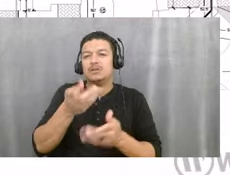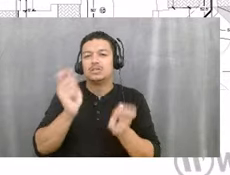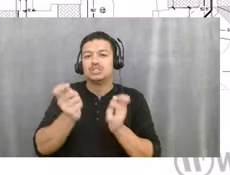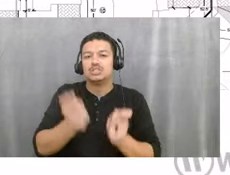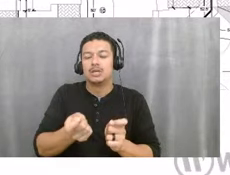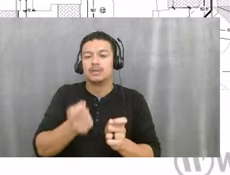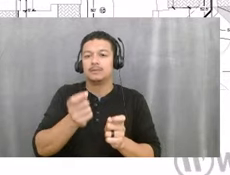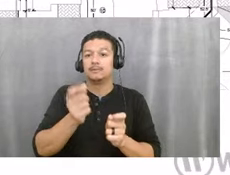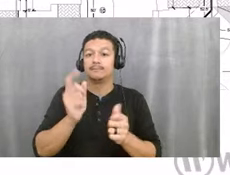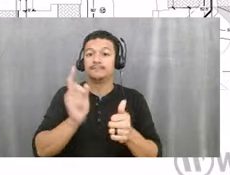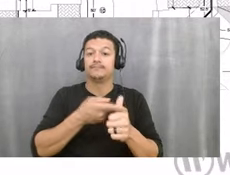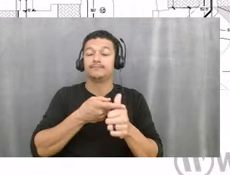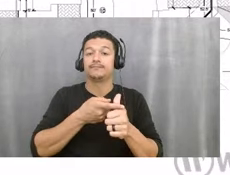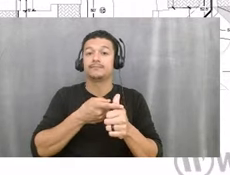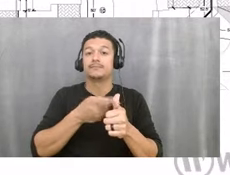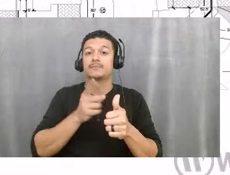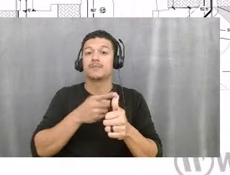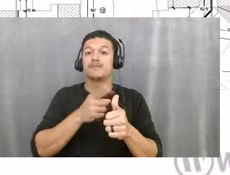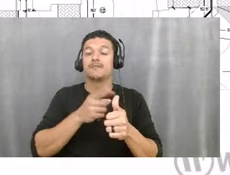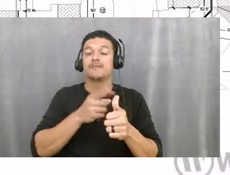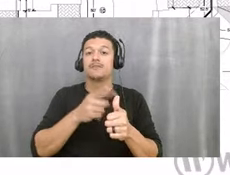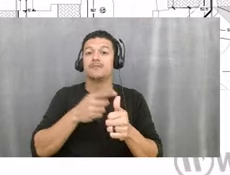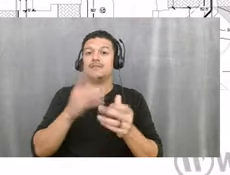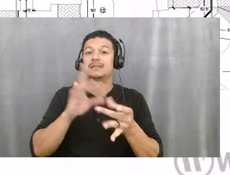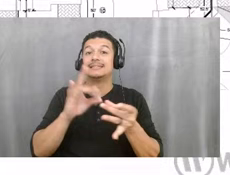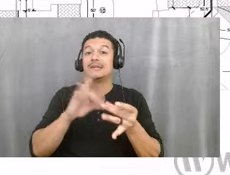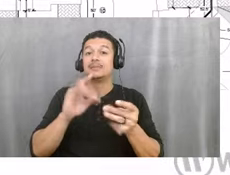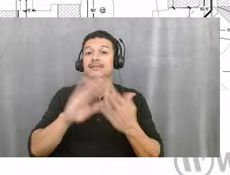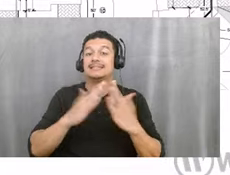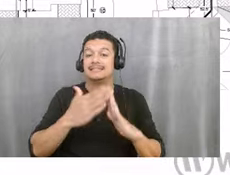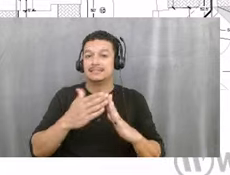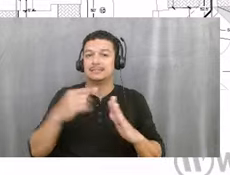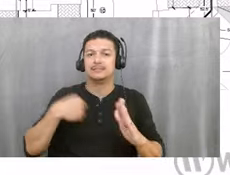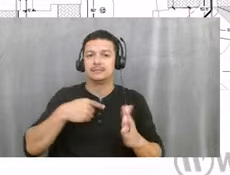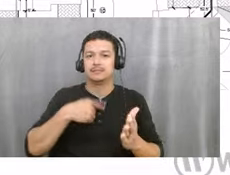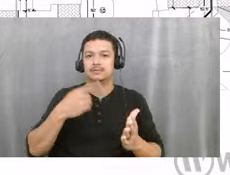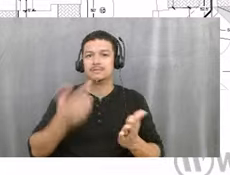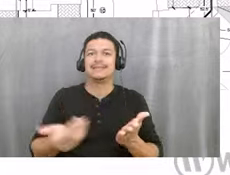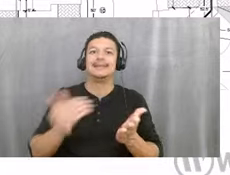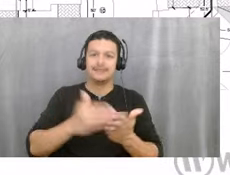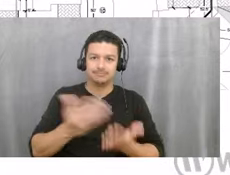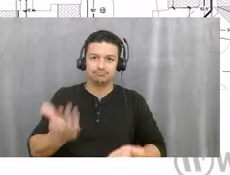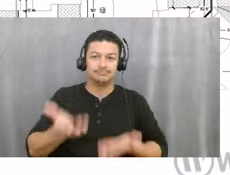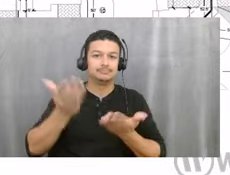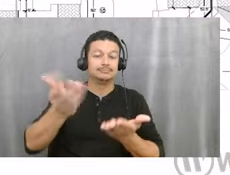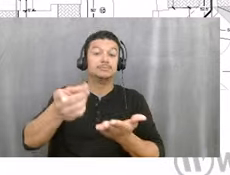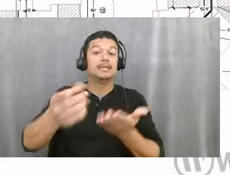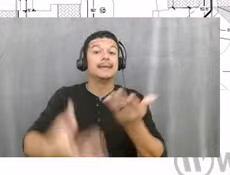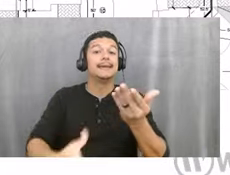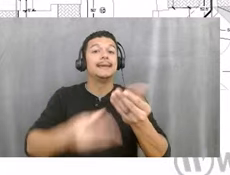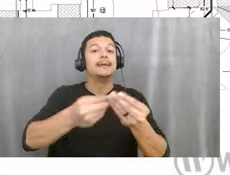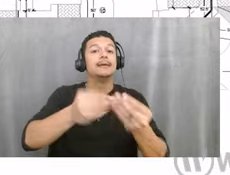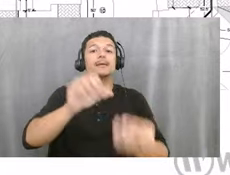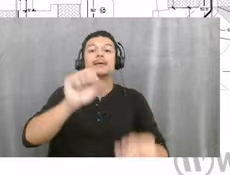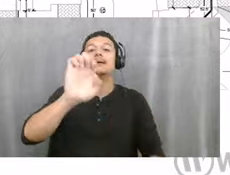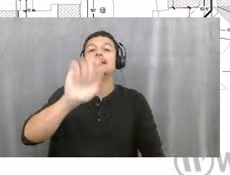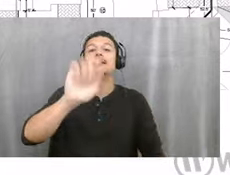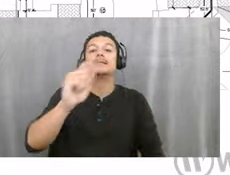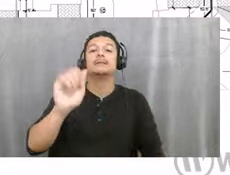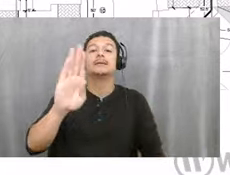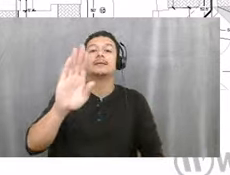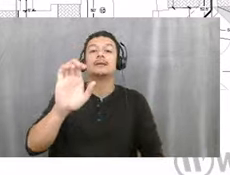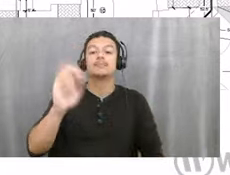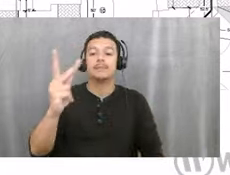first, uh, when we got our first set of comments back from the city and we, we resubmitted, we increased the setback on the north side from five to 10 feet